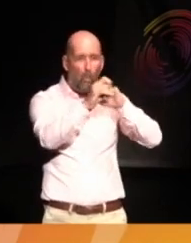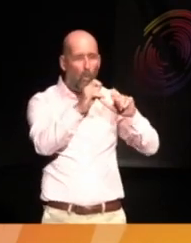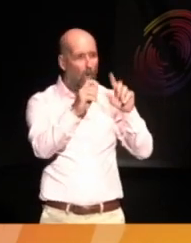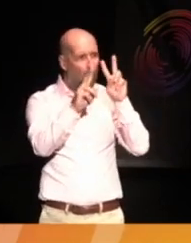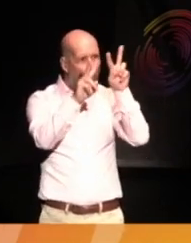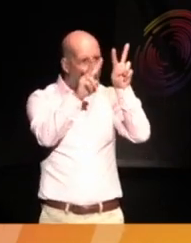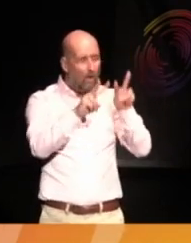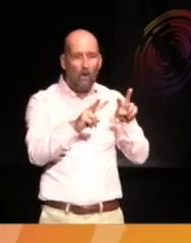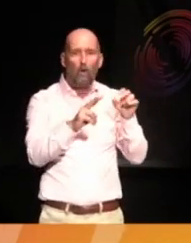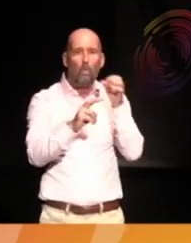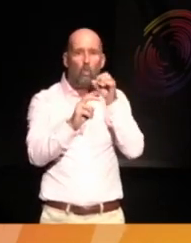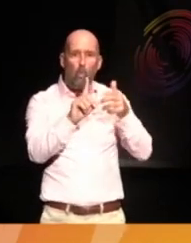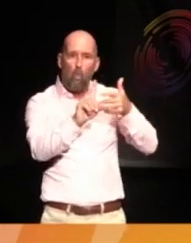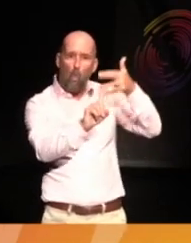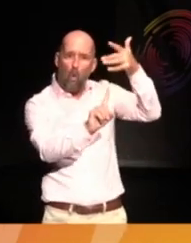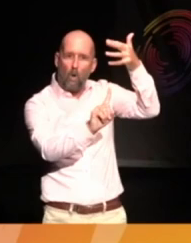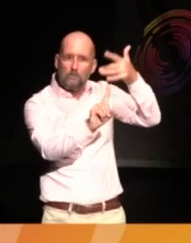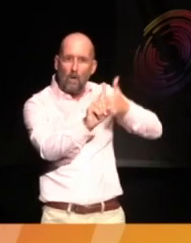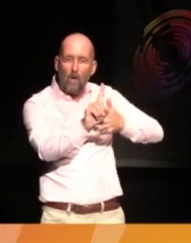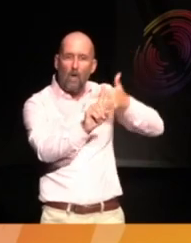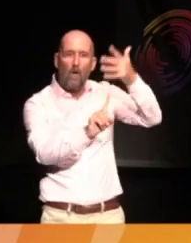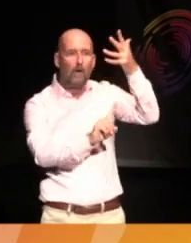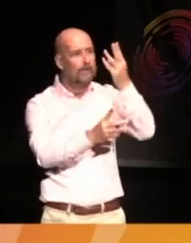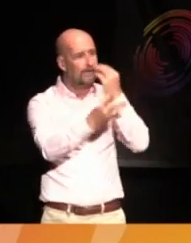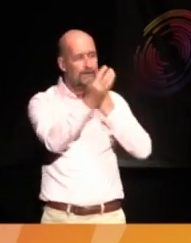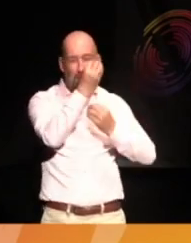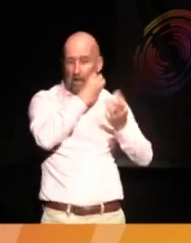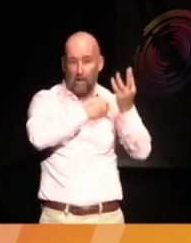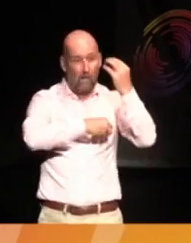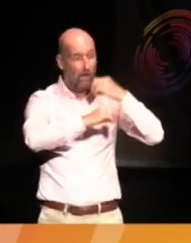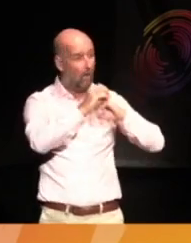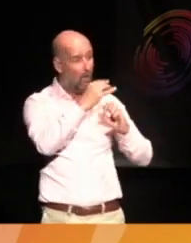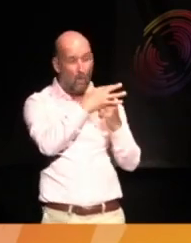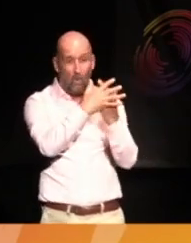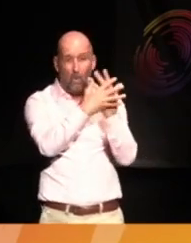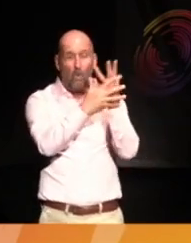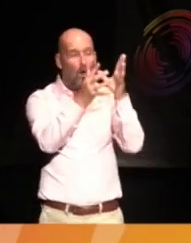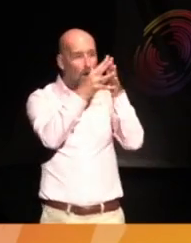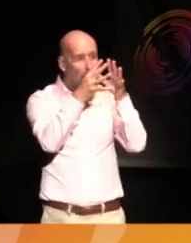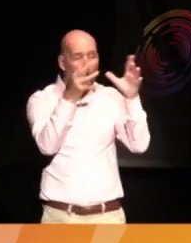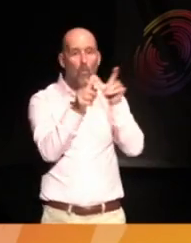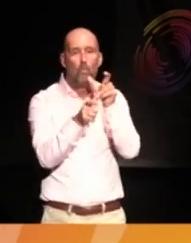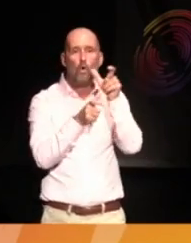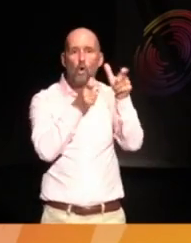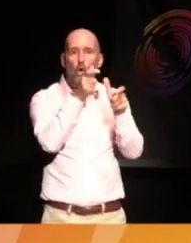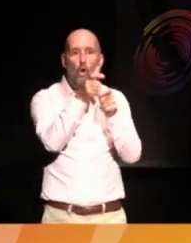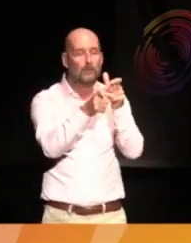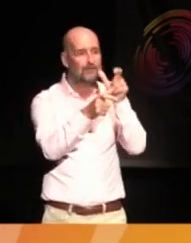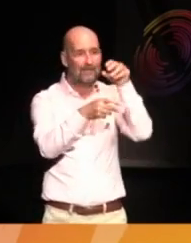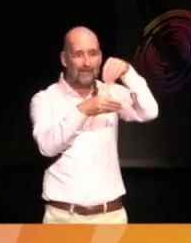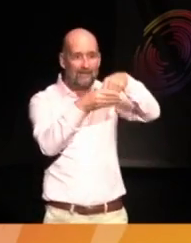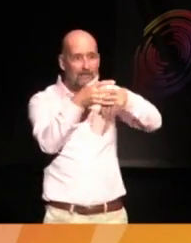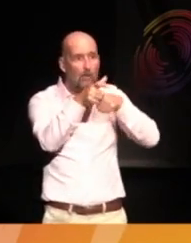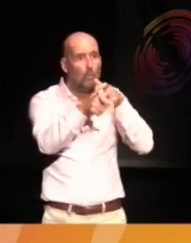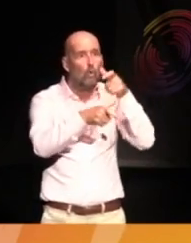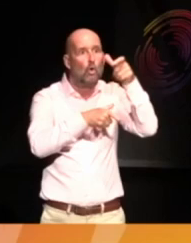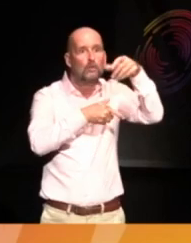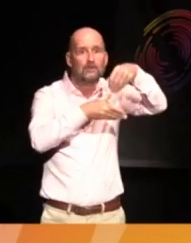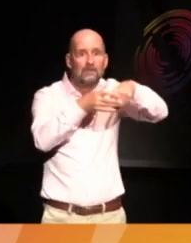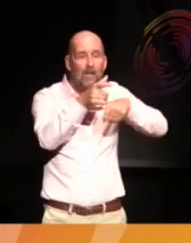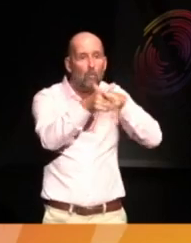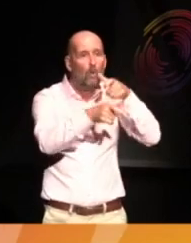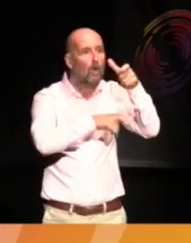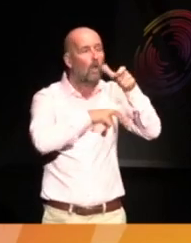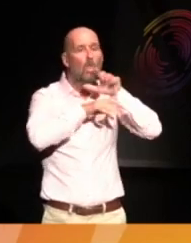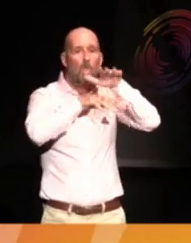up the water behind them, eat one another and emerge larger, words inside words. The tongues